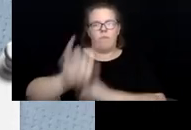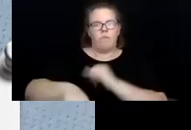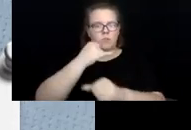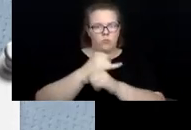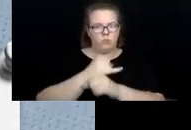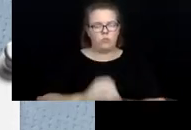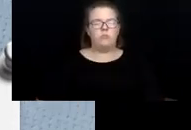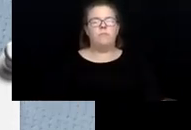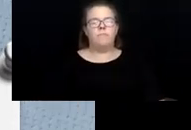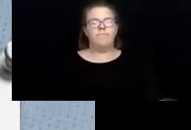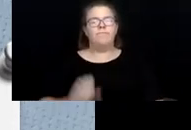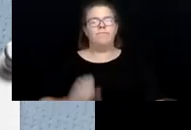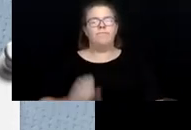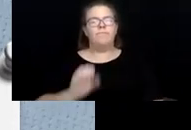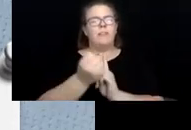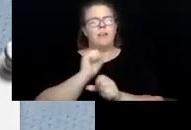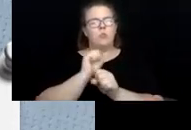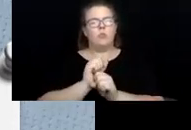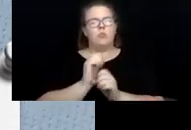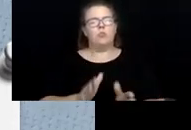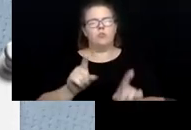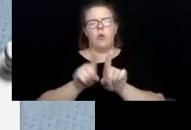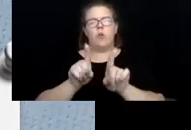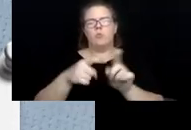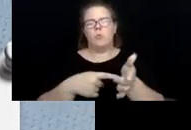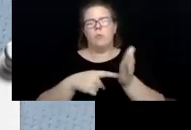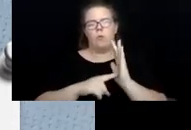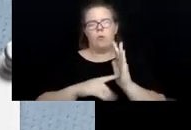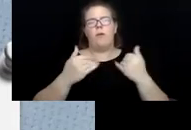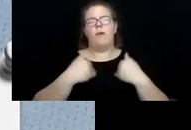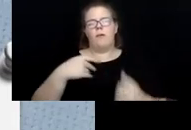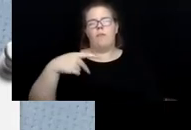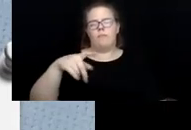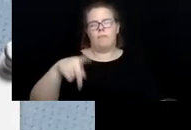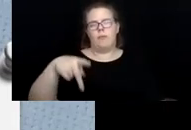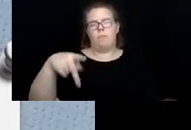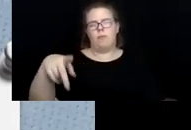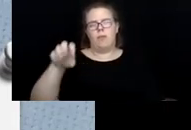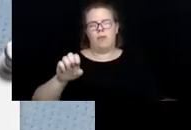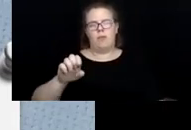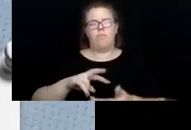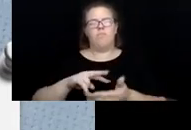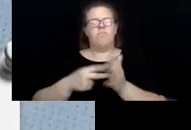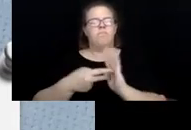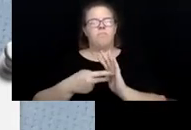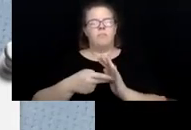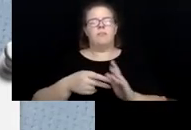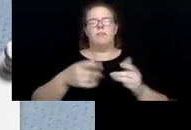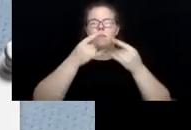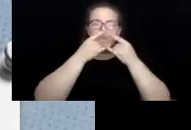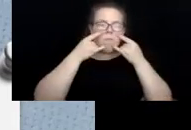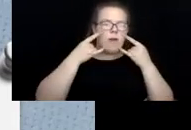Caseworkers are also required to wear PPE, meaning that caseworkers will have masks,